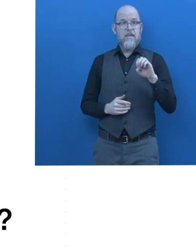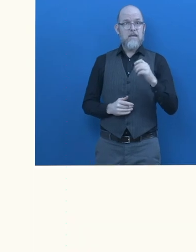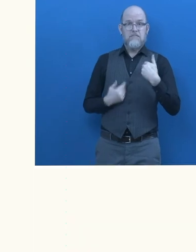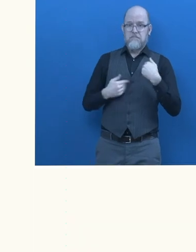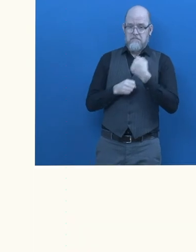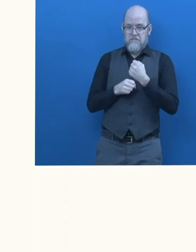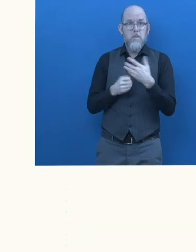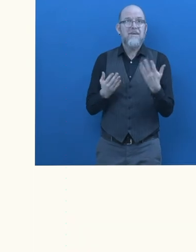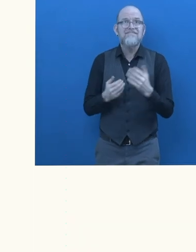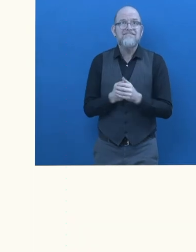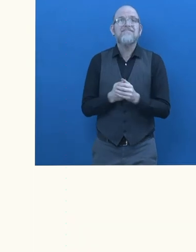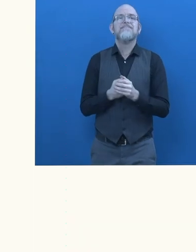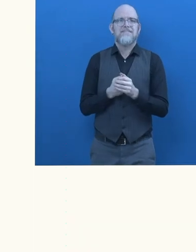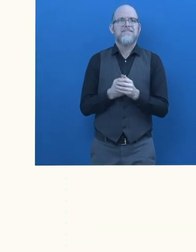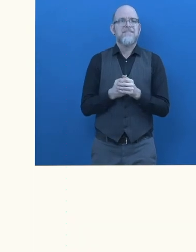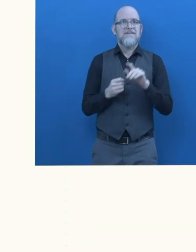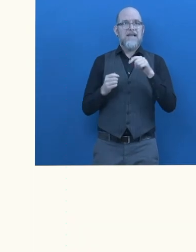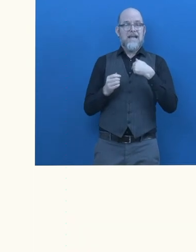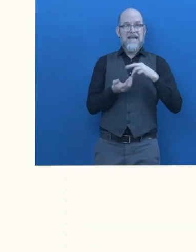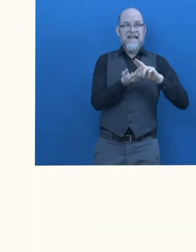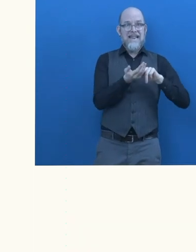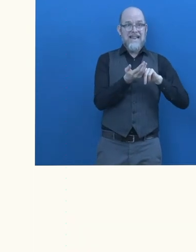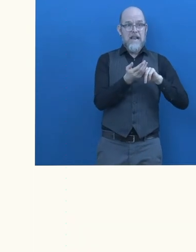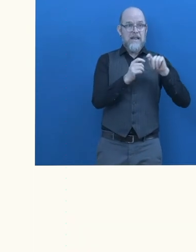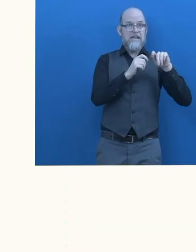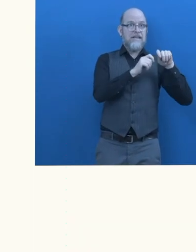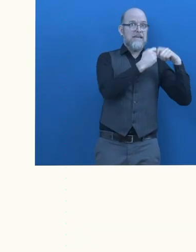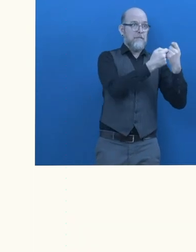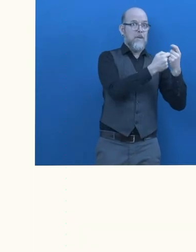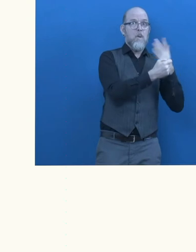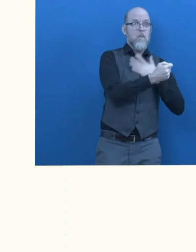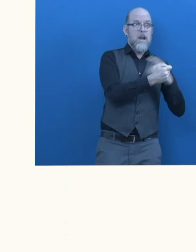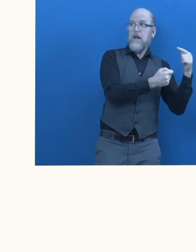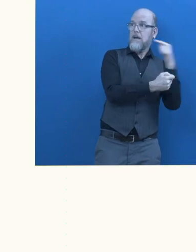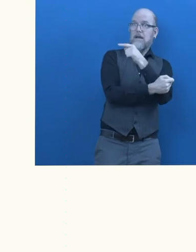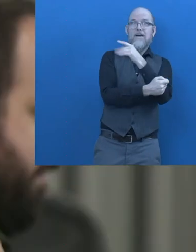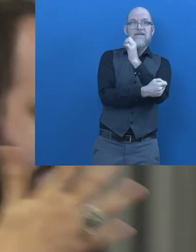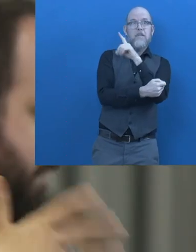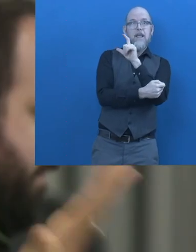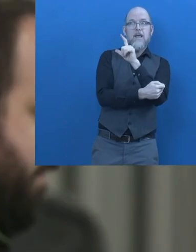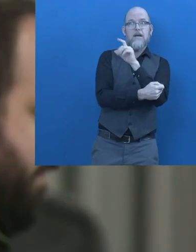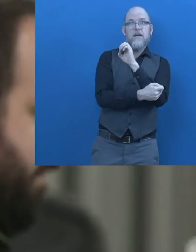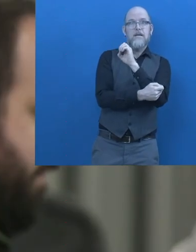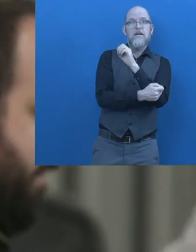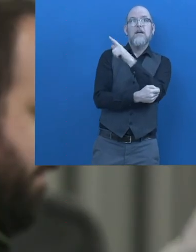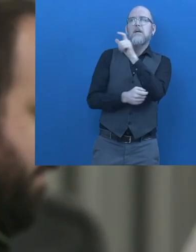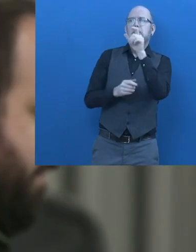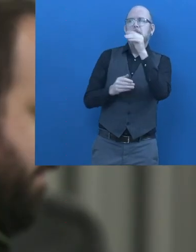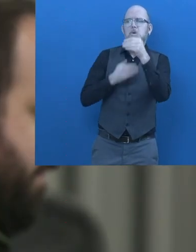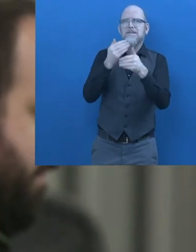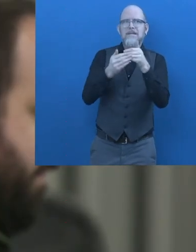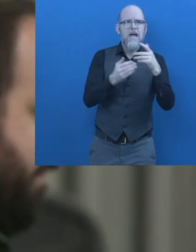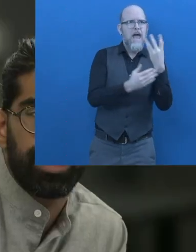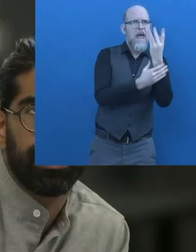Digital teams use Fable as part of the process of building apps and websites. Accessibility